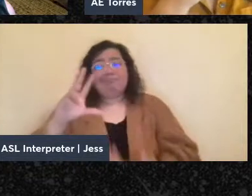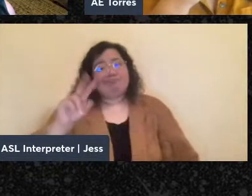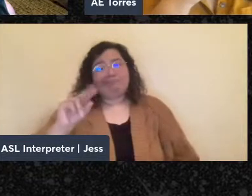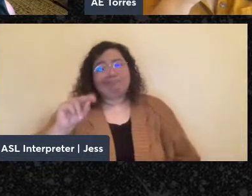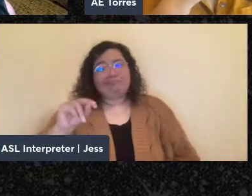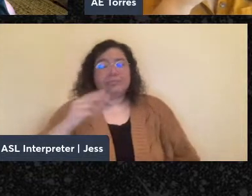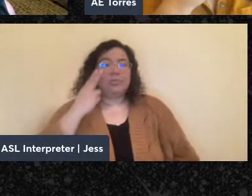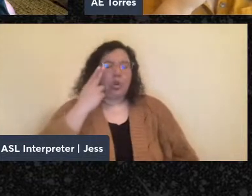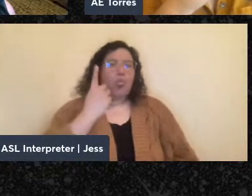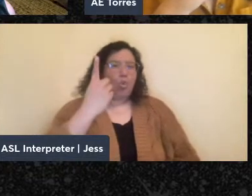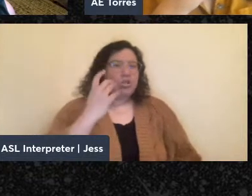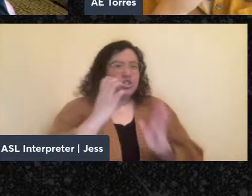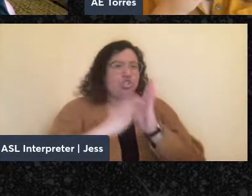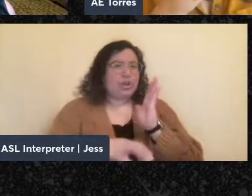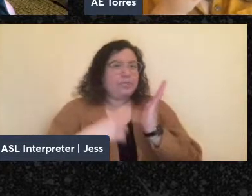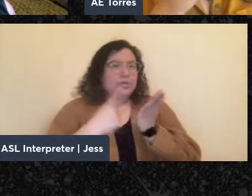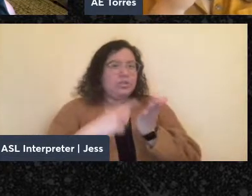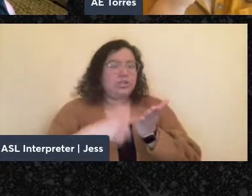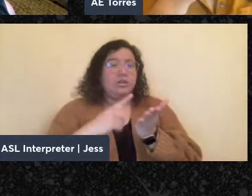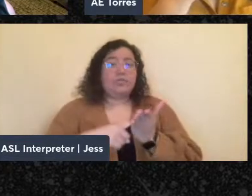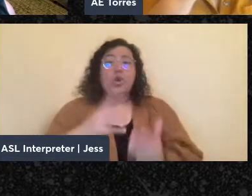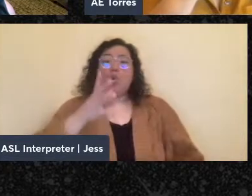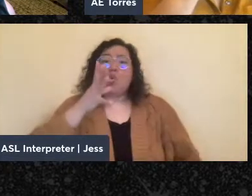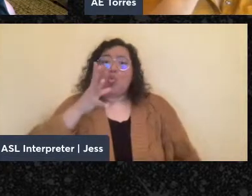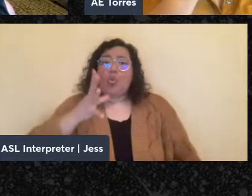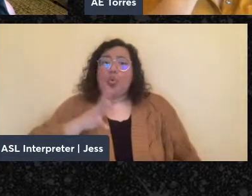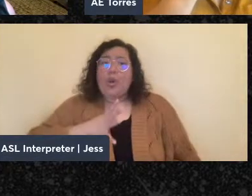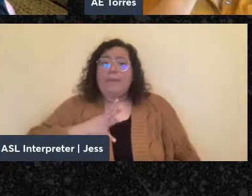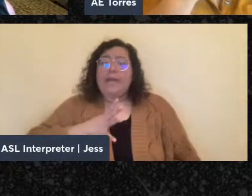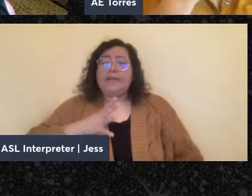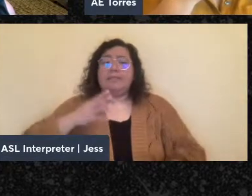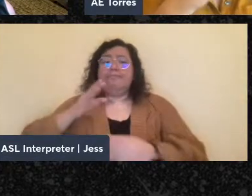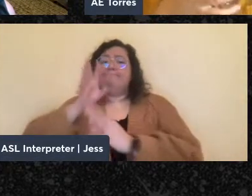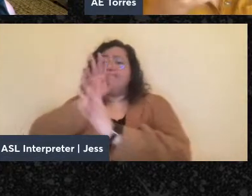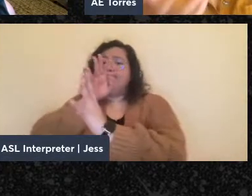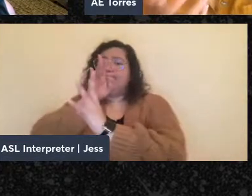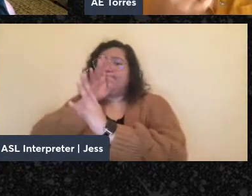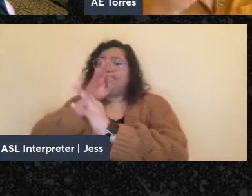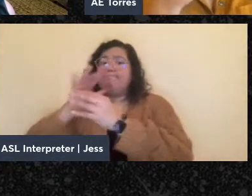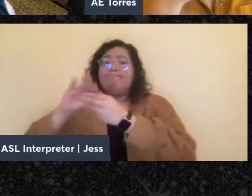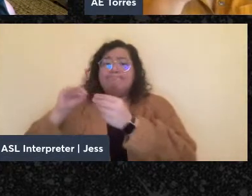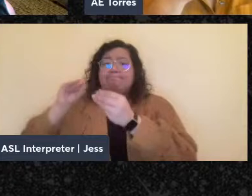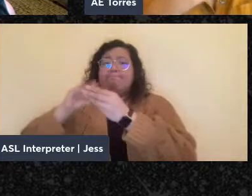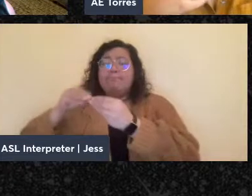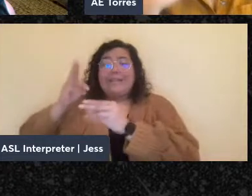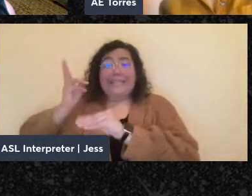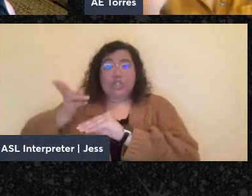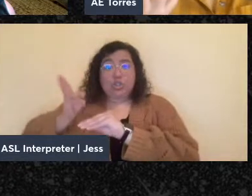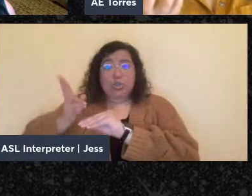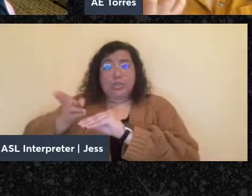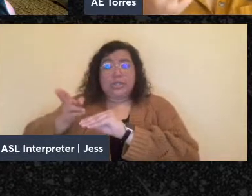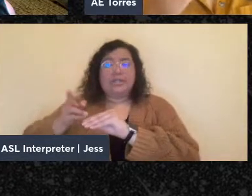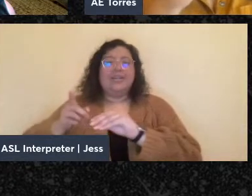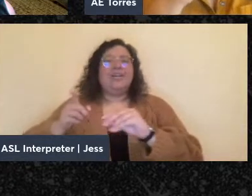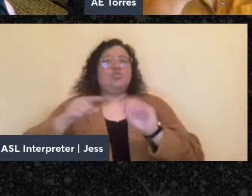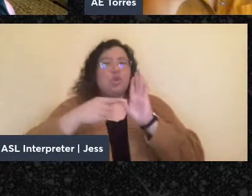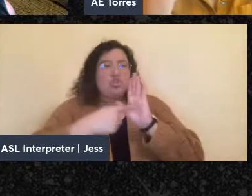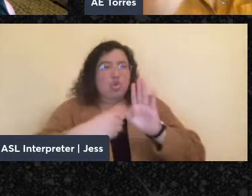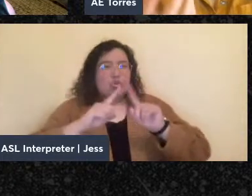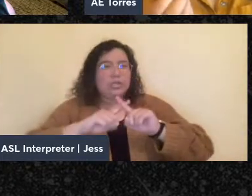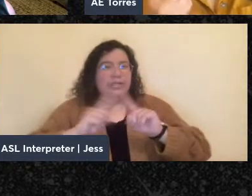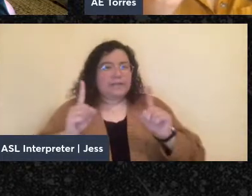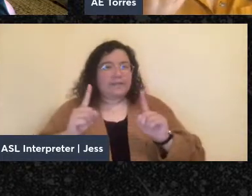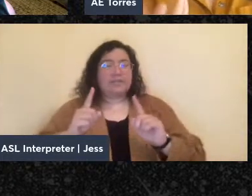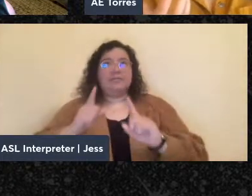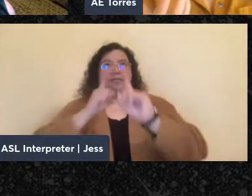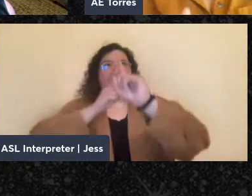on women's oral histories, and I think it shows some of the difference between the aspirations for